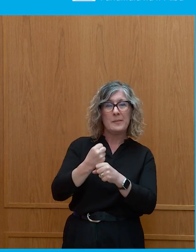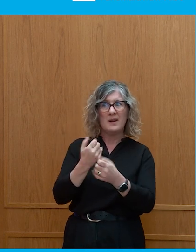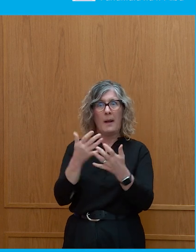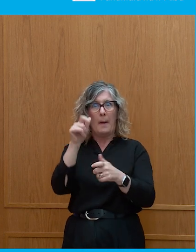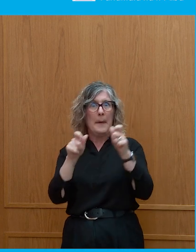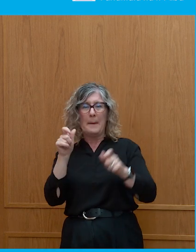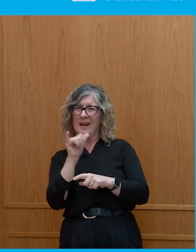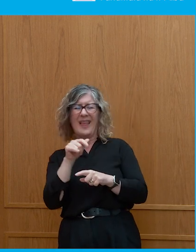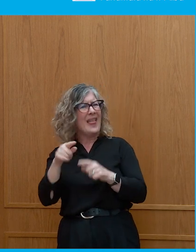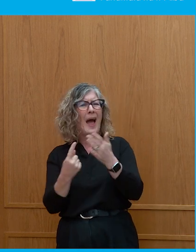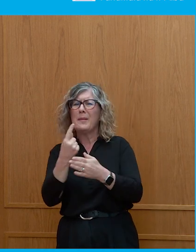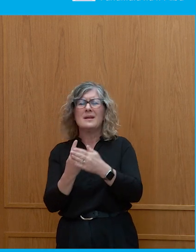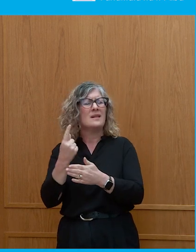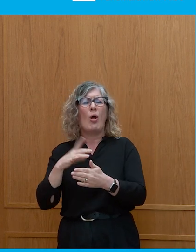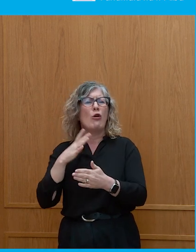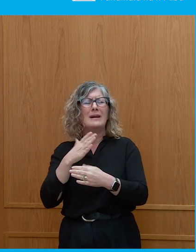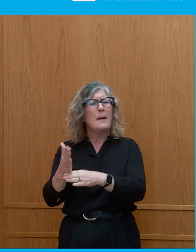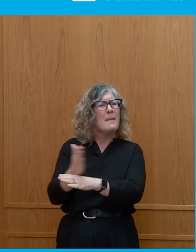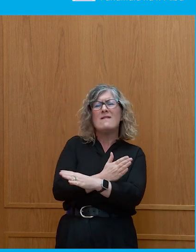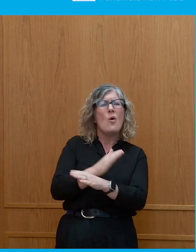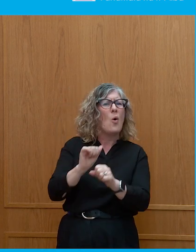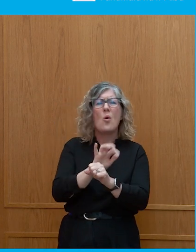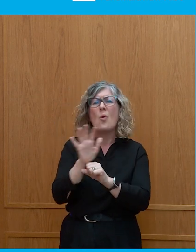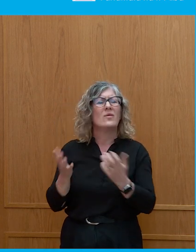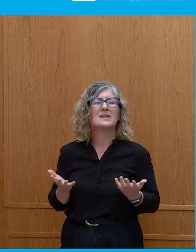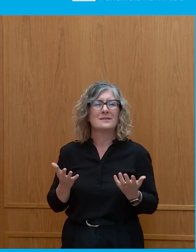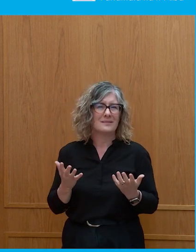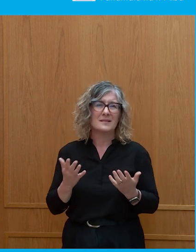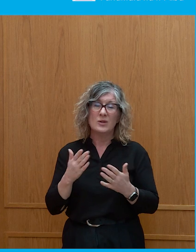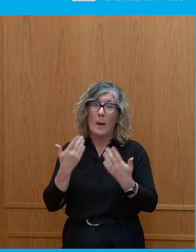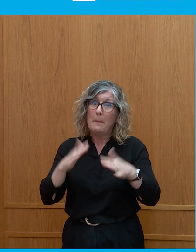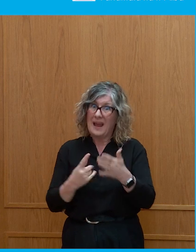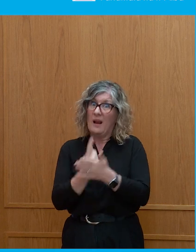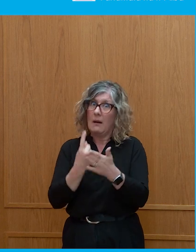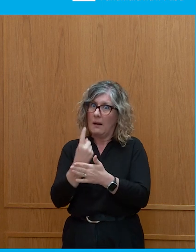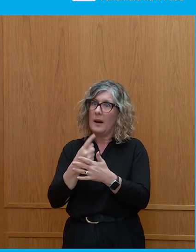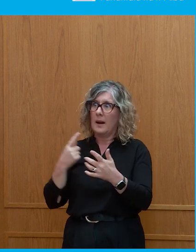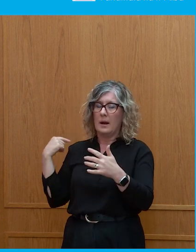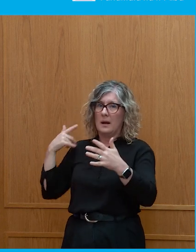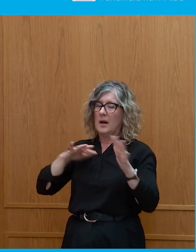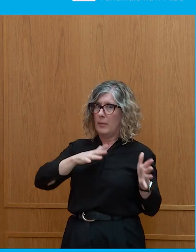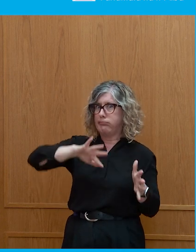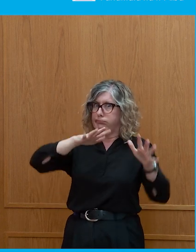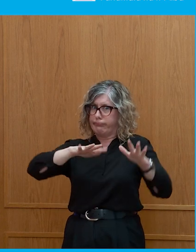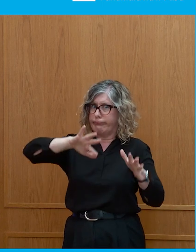predates COVID by, you know, a very long time. So if you look now and you see, well,